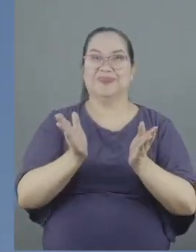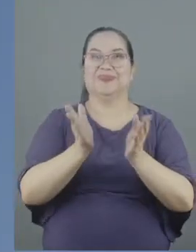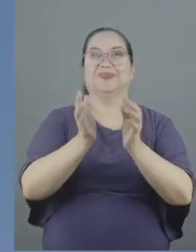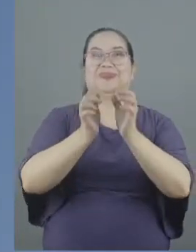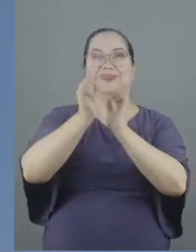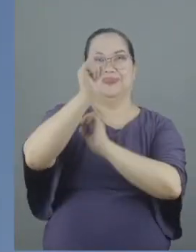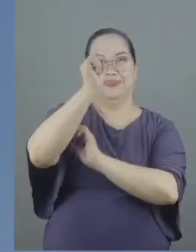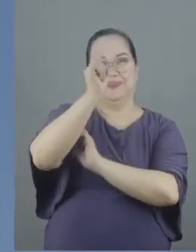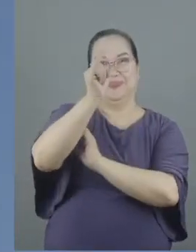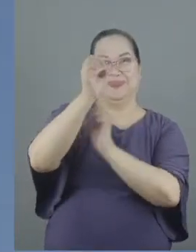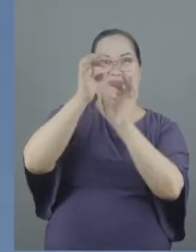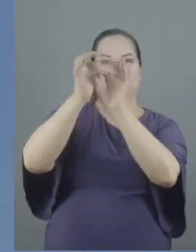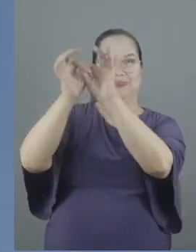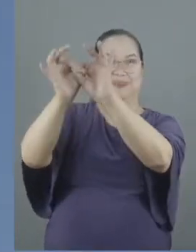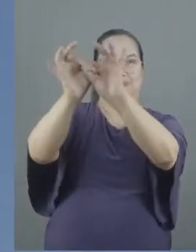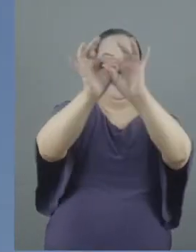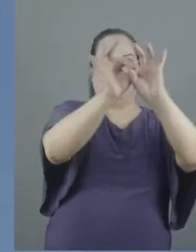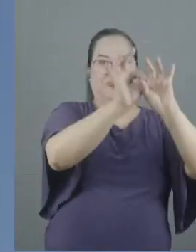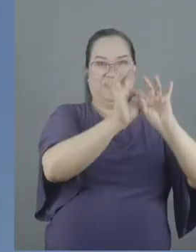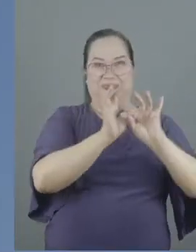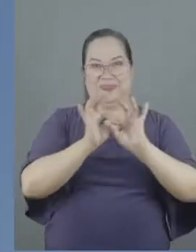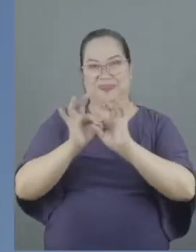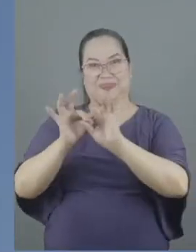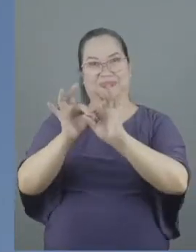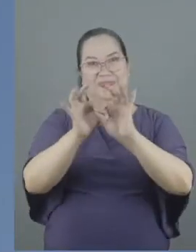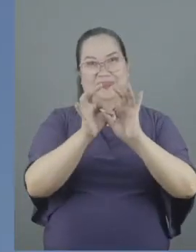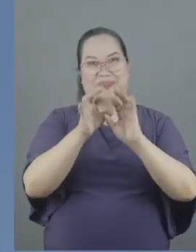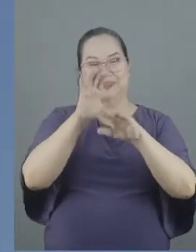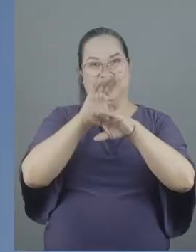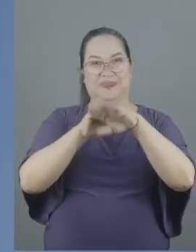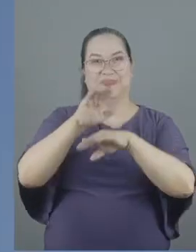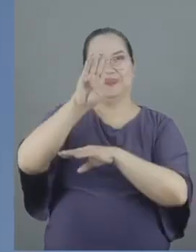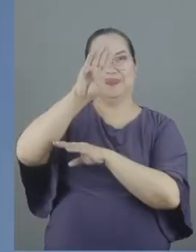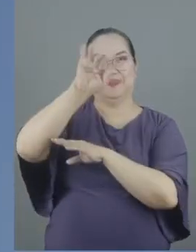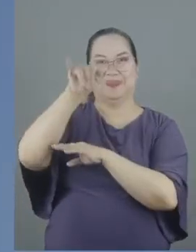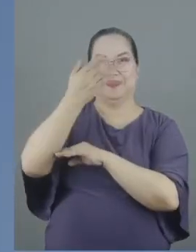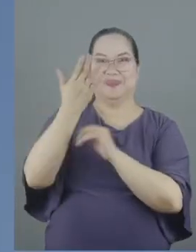with one another. may you now call on Pastor BJ again?